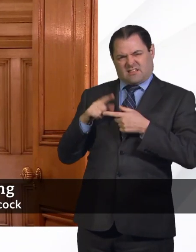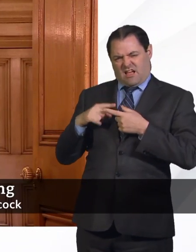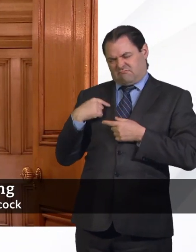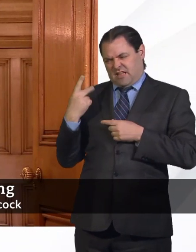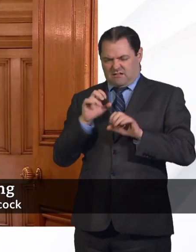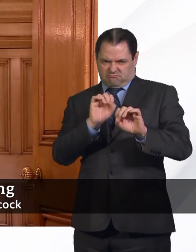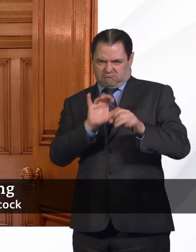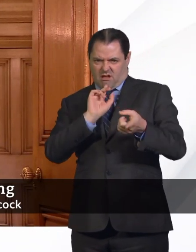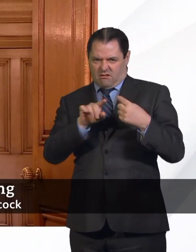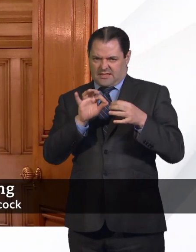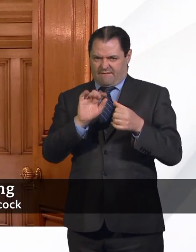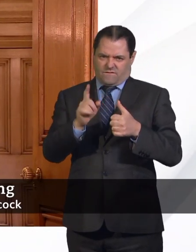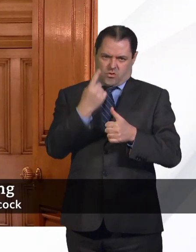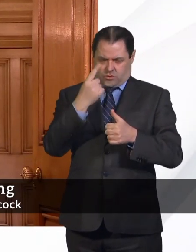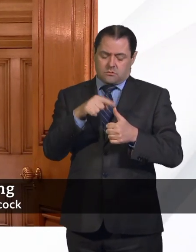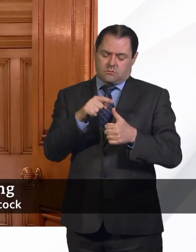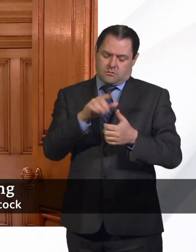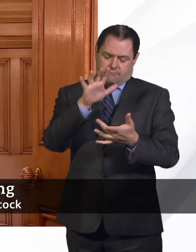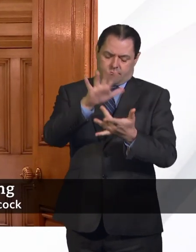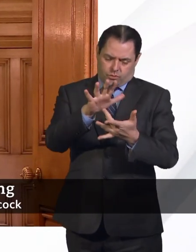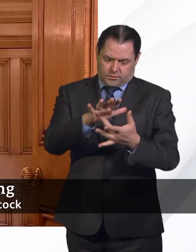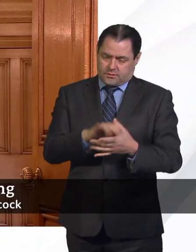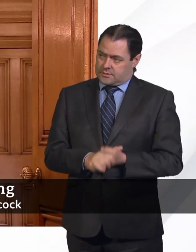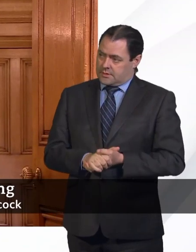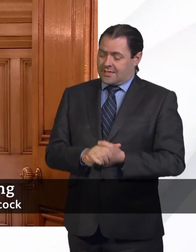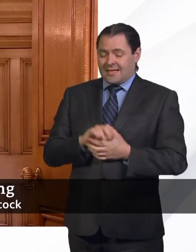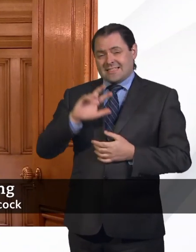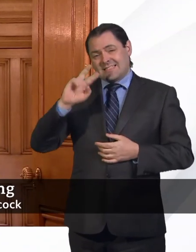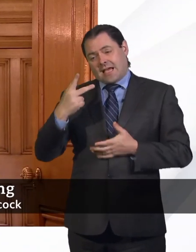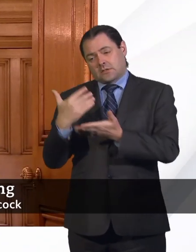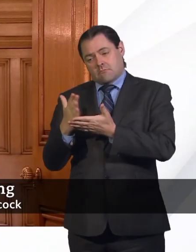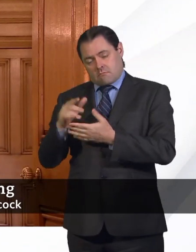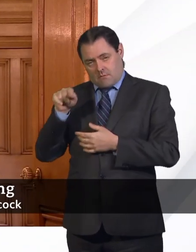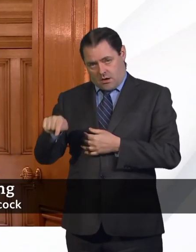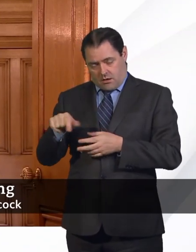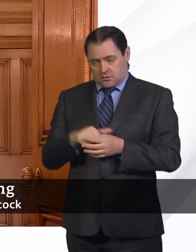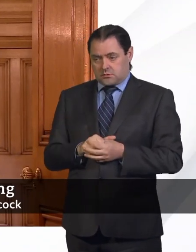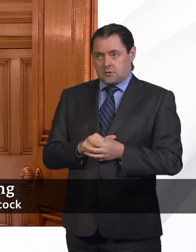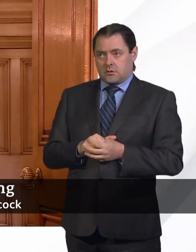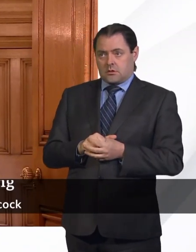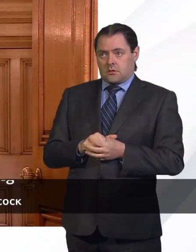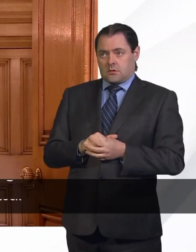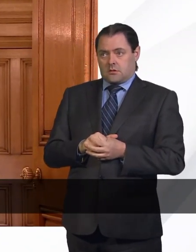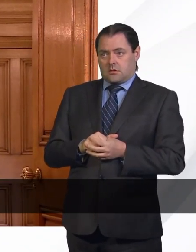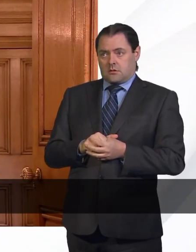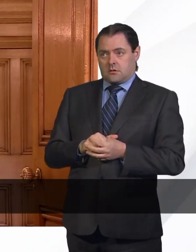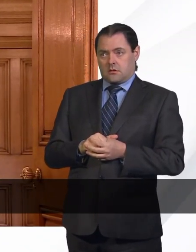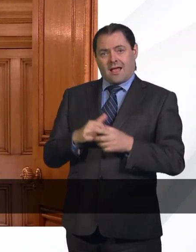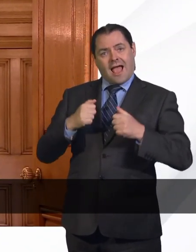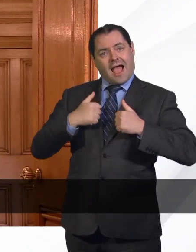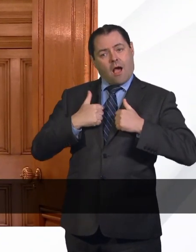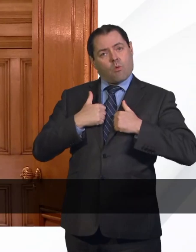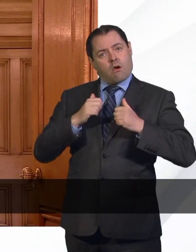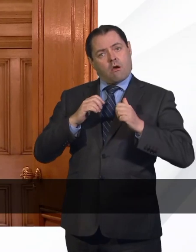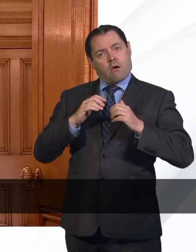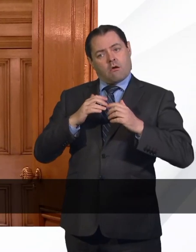answer on the first, which is so important. On the second question, the way that we present